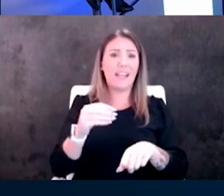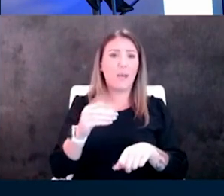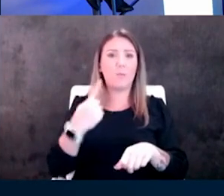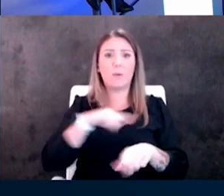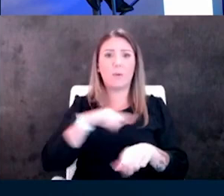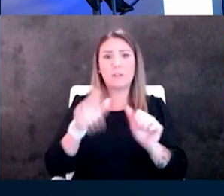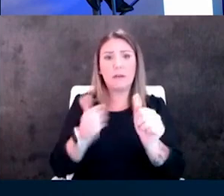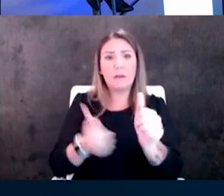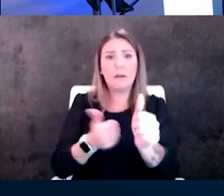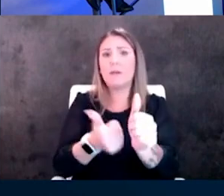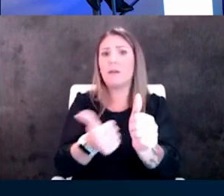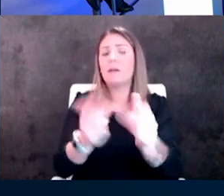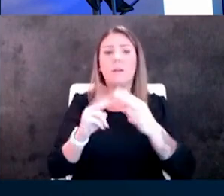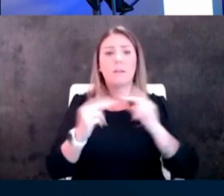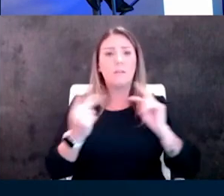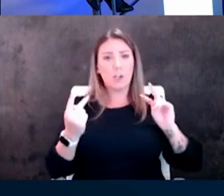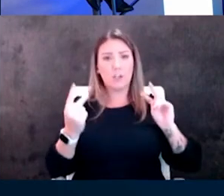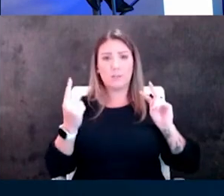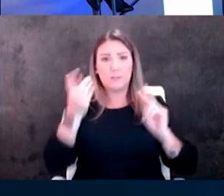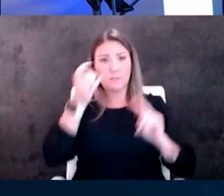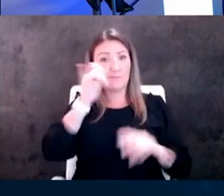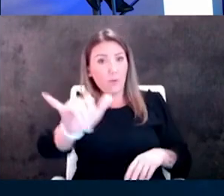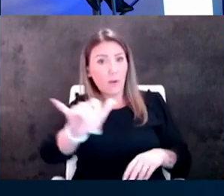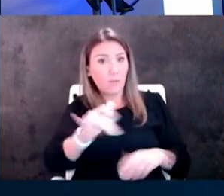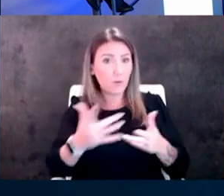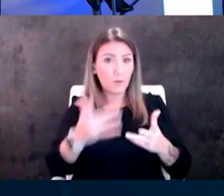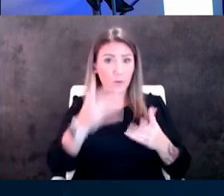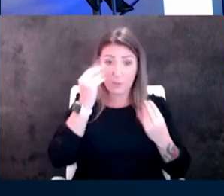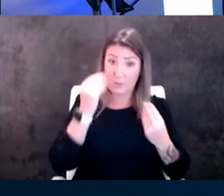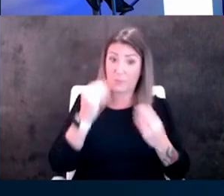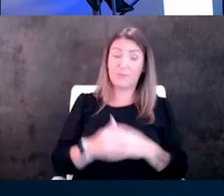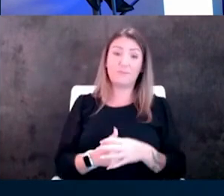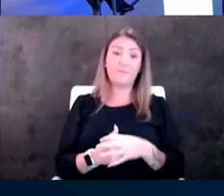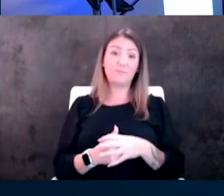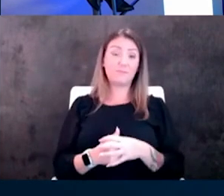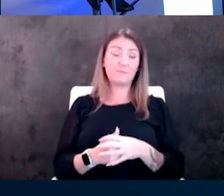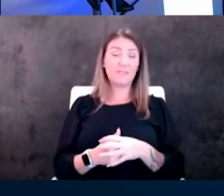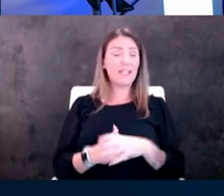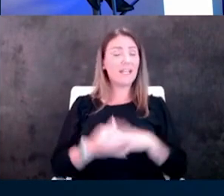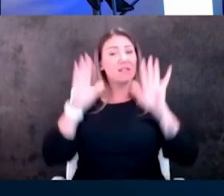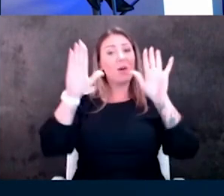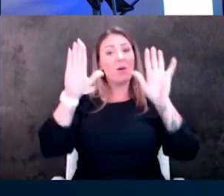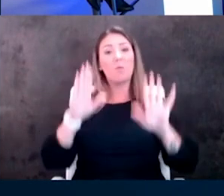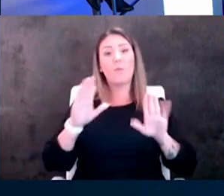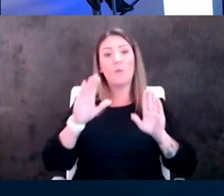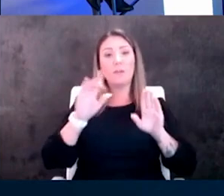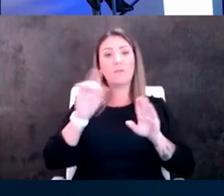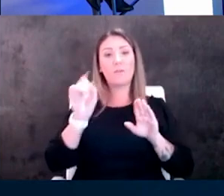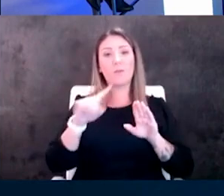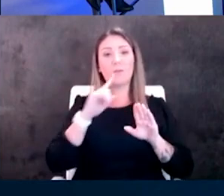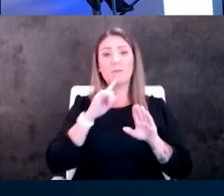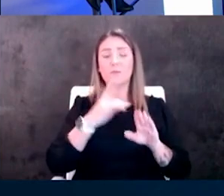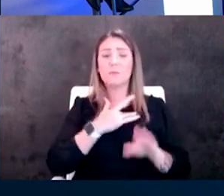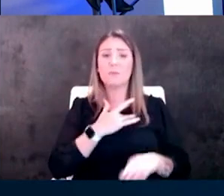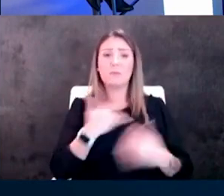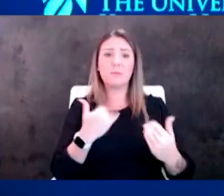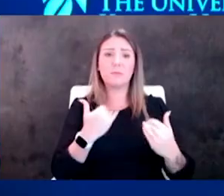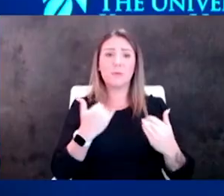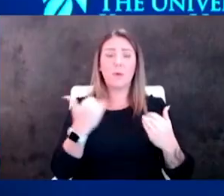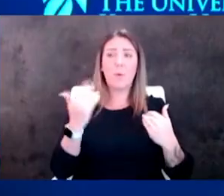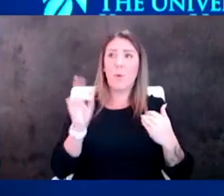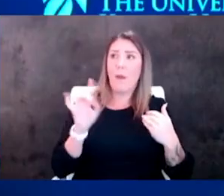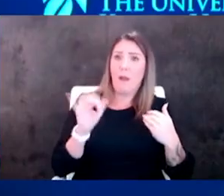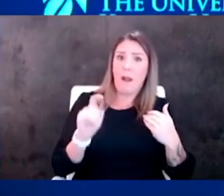from here on out what are your thoughts you know this is a great question it really strikes at the heart of where we are in this